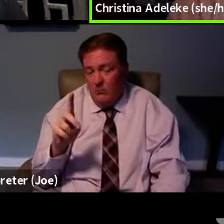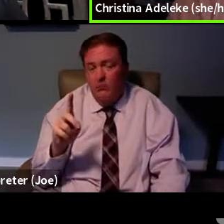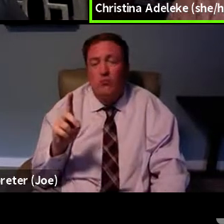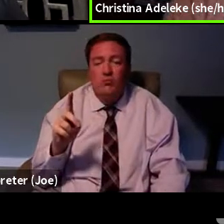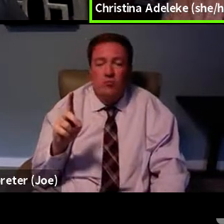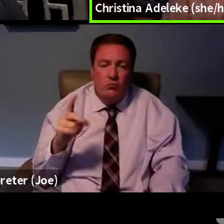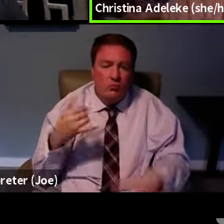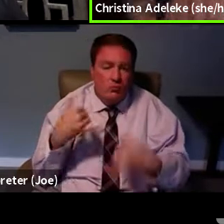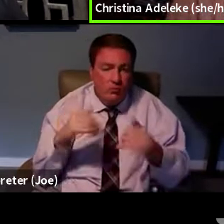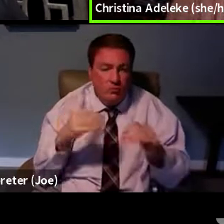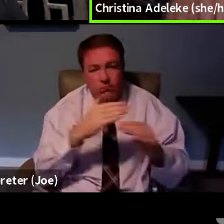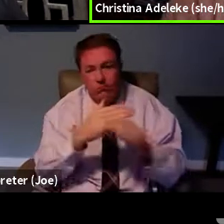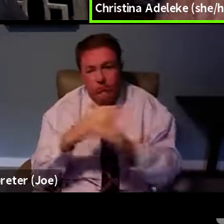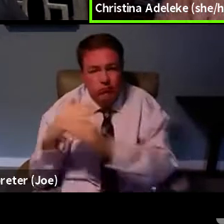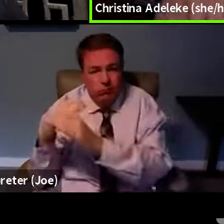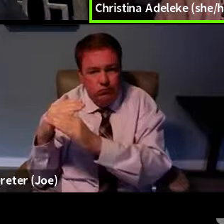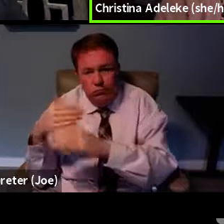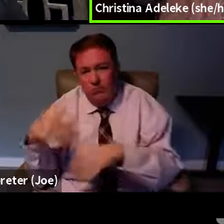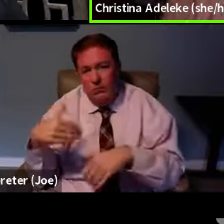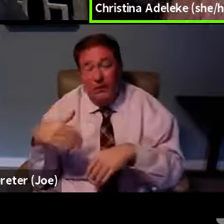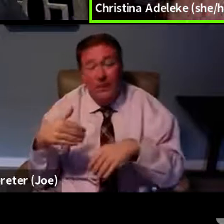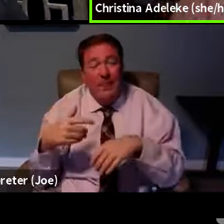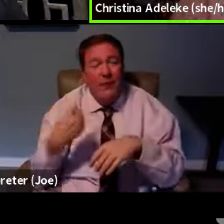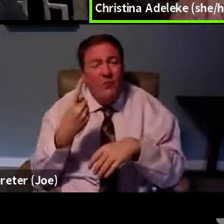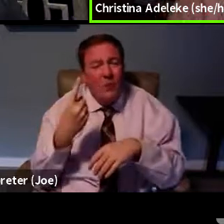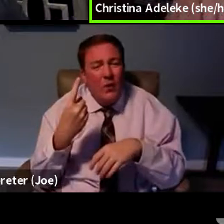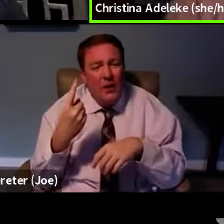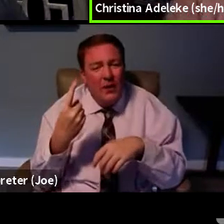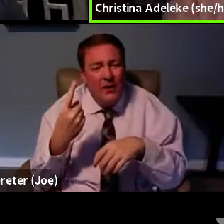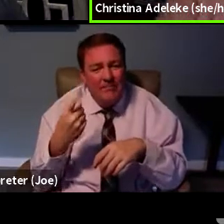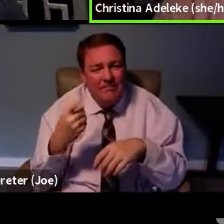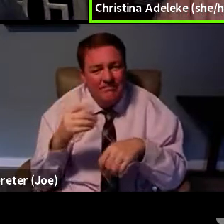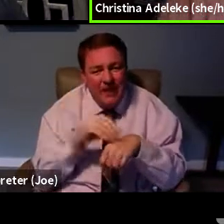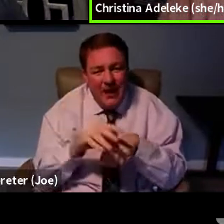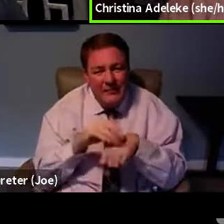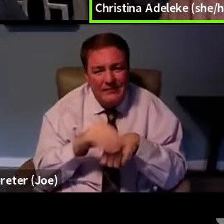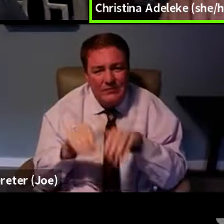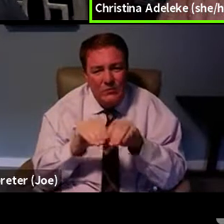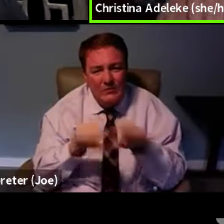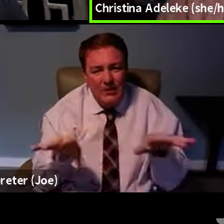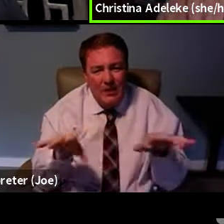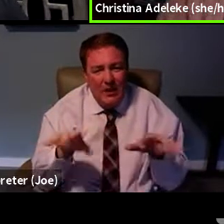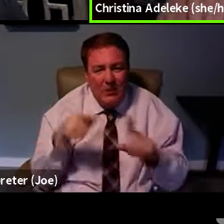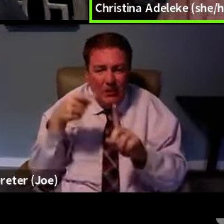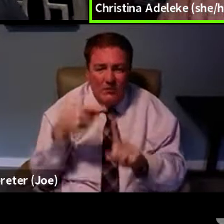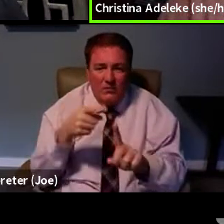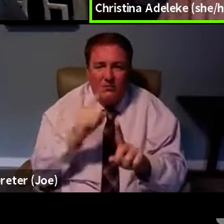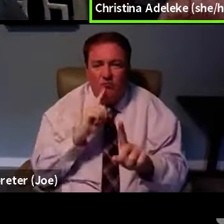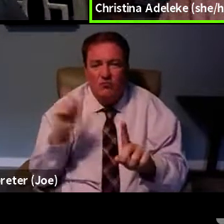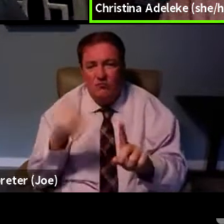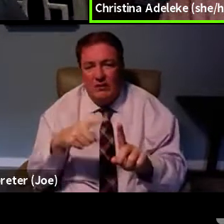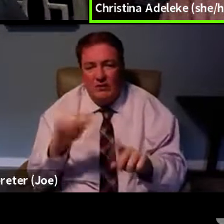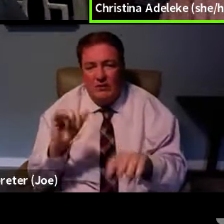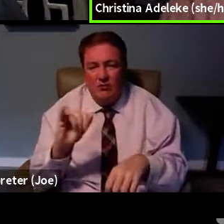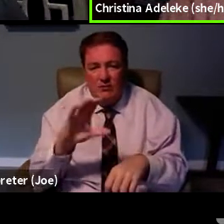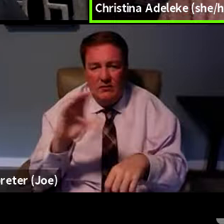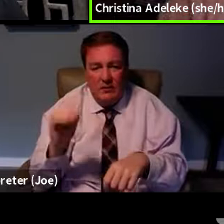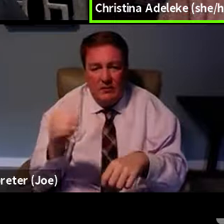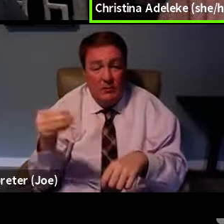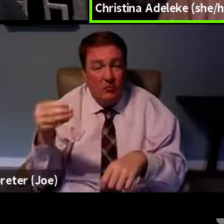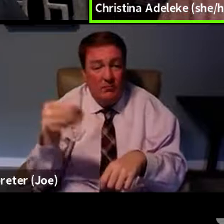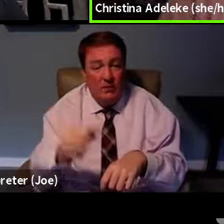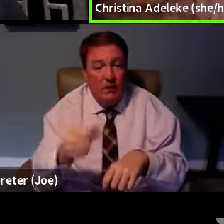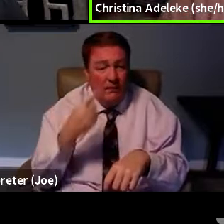even though recently there was that guidance that was sent out that was directing insurance companies to be able to cover